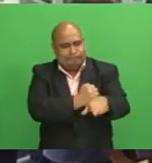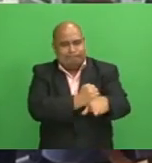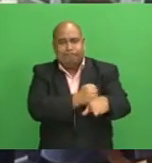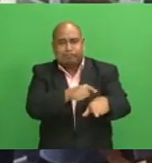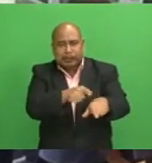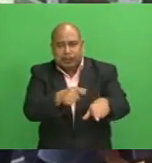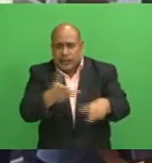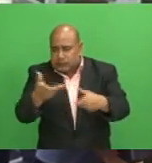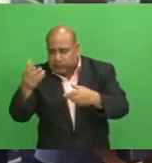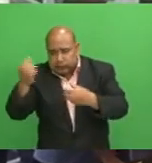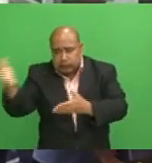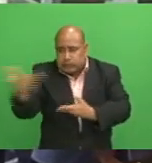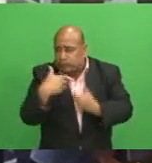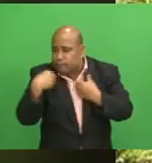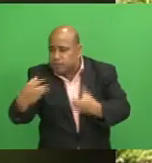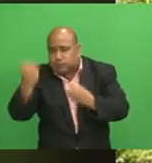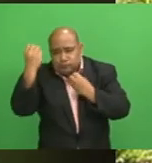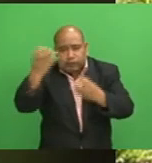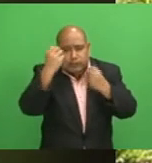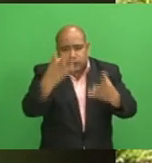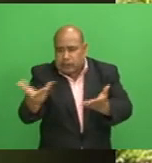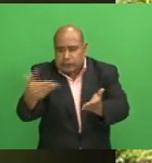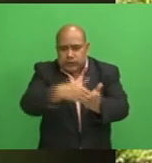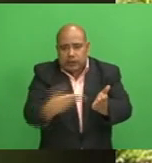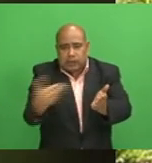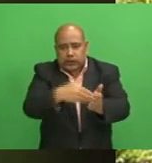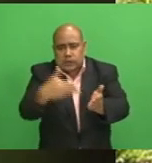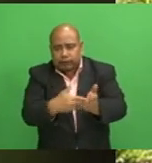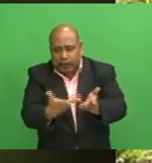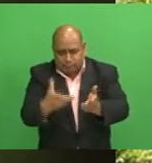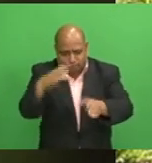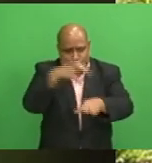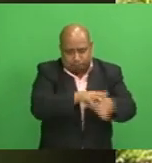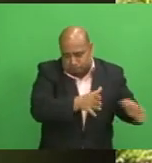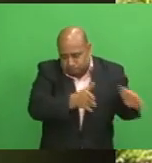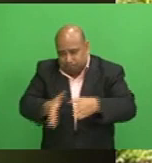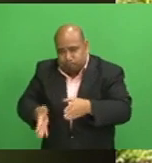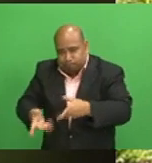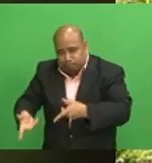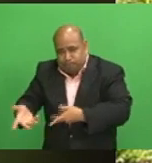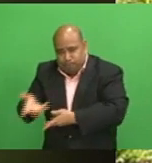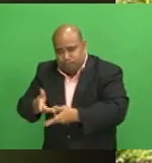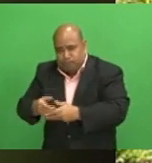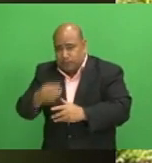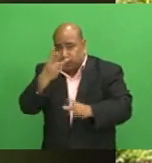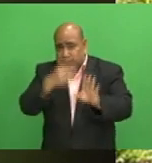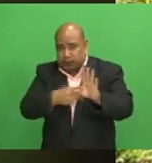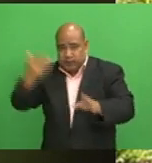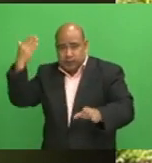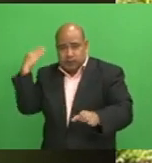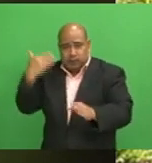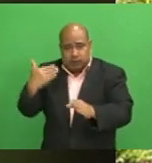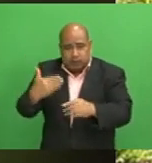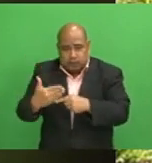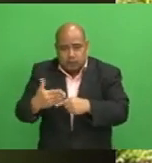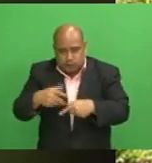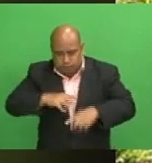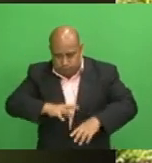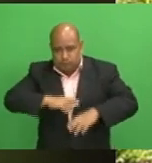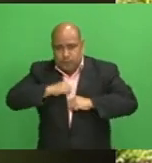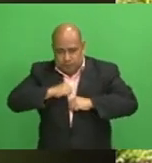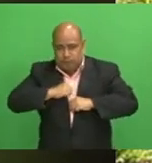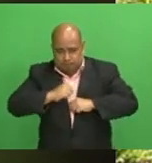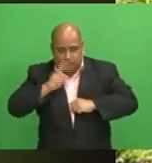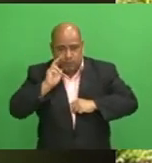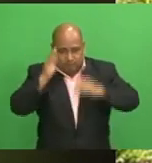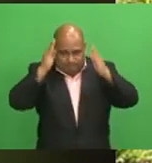that adds on to what the police force has gathered in the last three years, and they are confident of disrupting this illegal trade in the